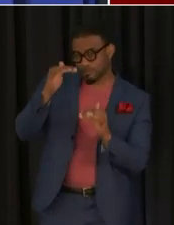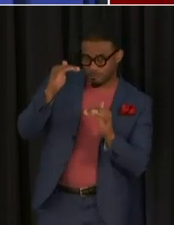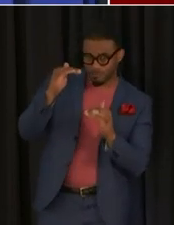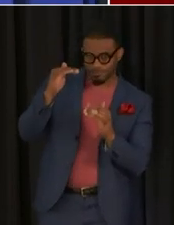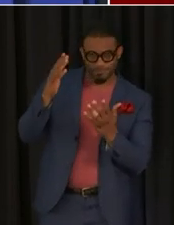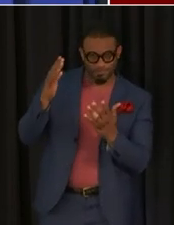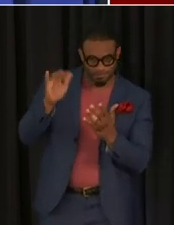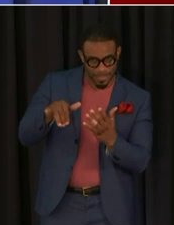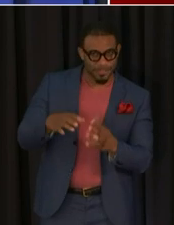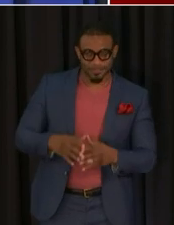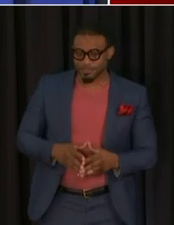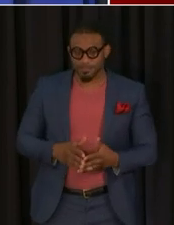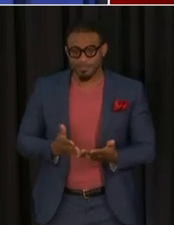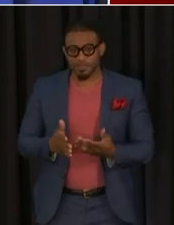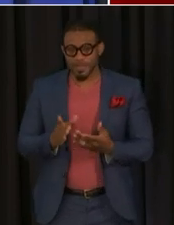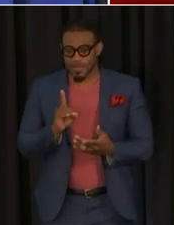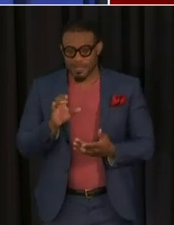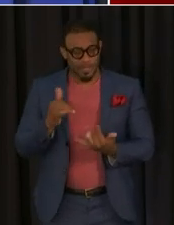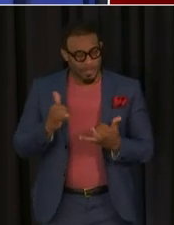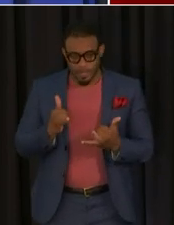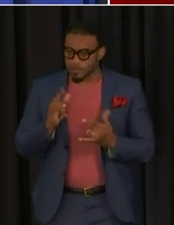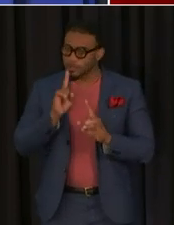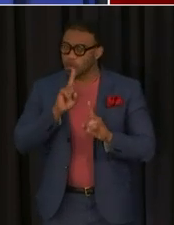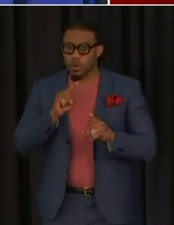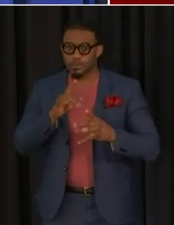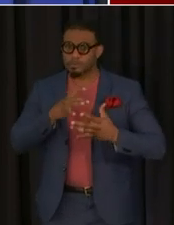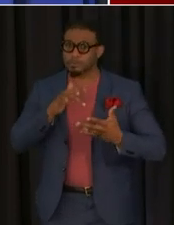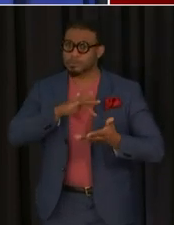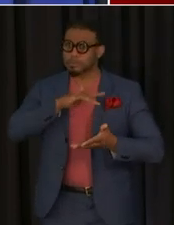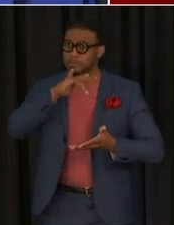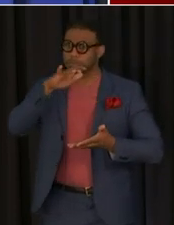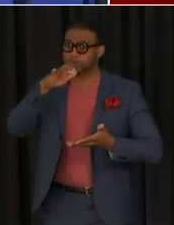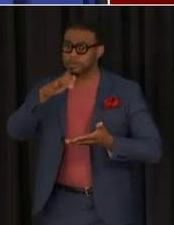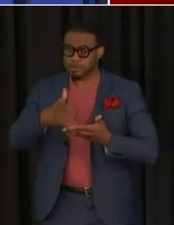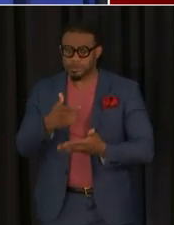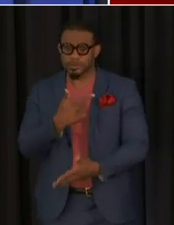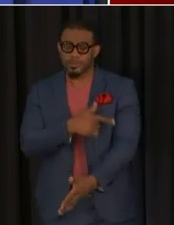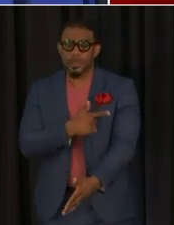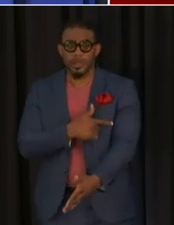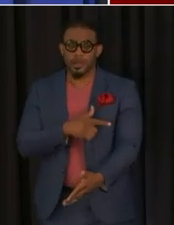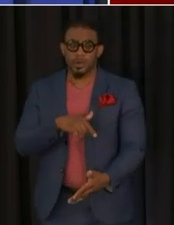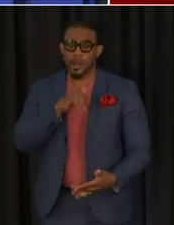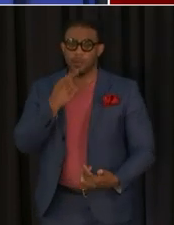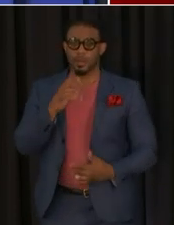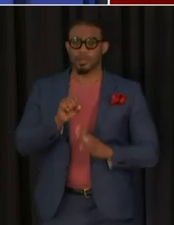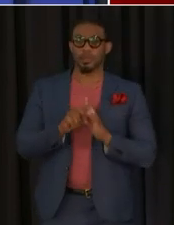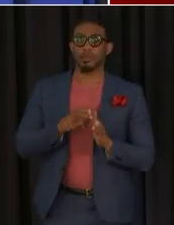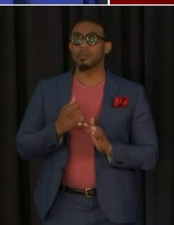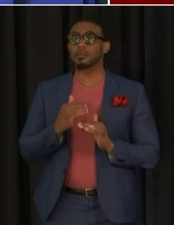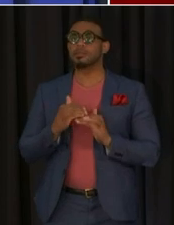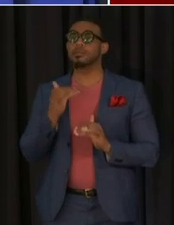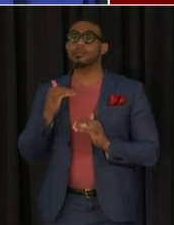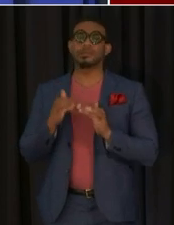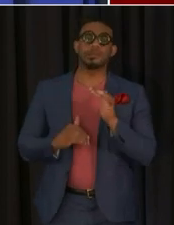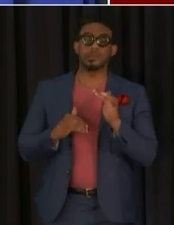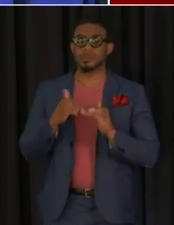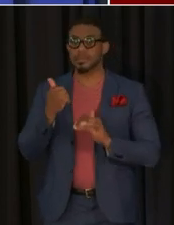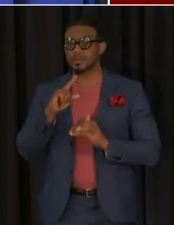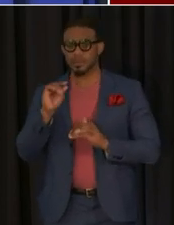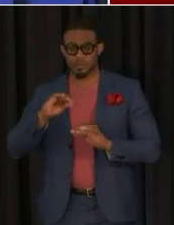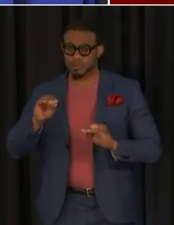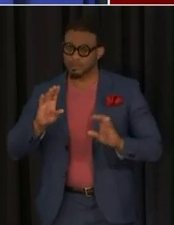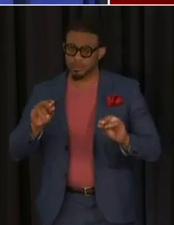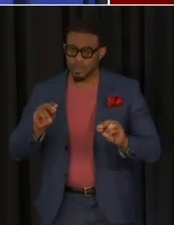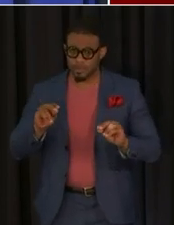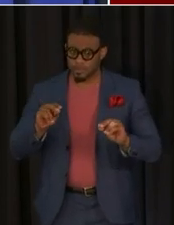eventually supply may outpace demand uh the district still is ordering a substantial amount of our vaccine we're not one of the states that's only ordering 10